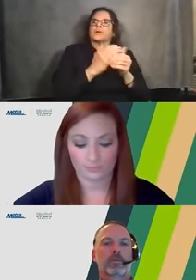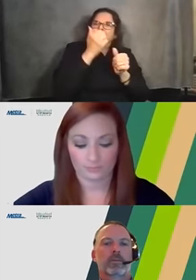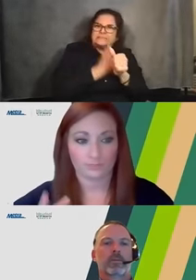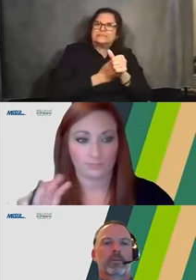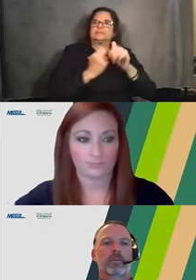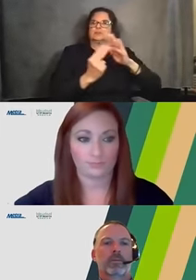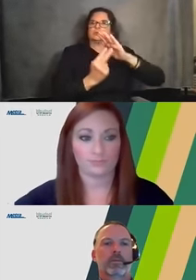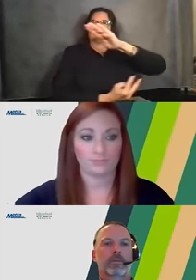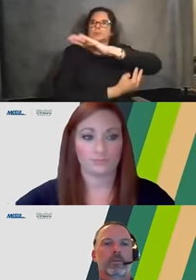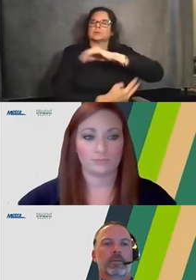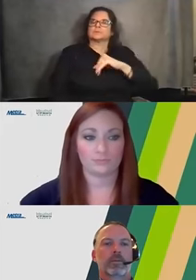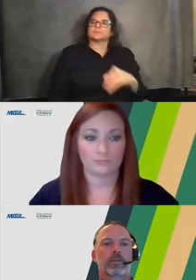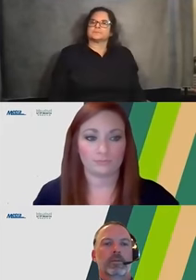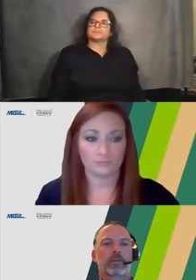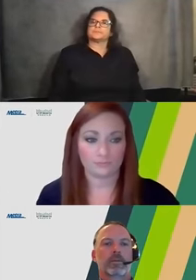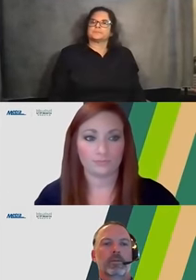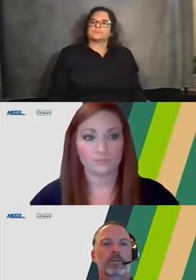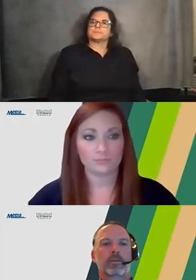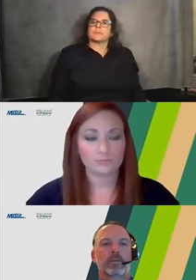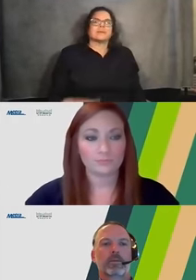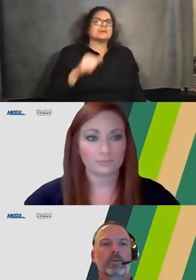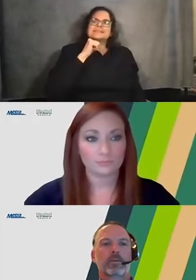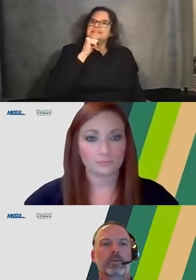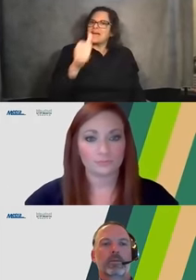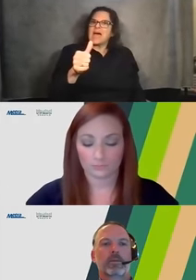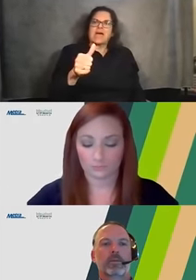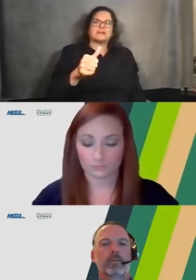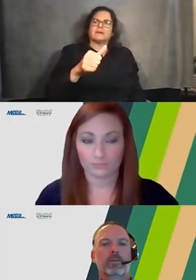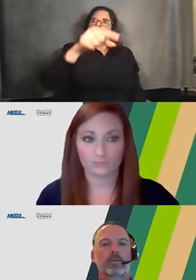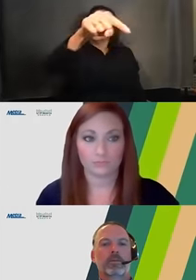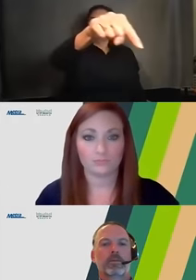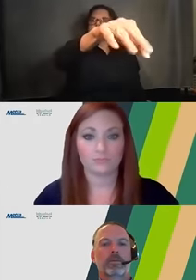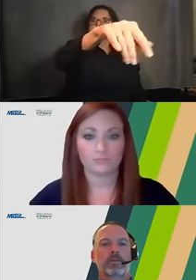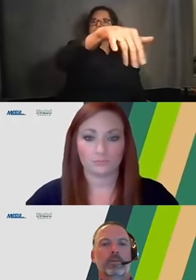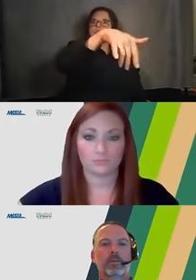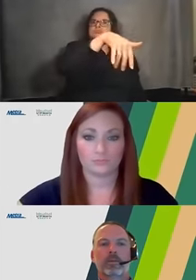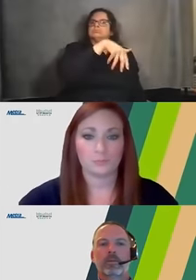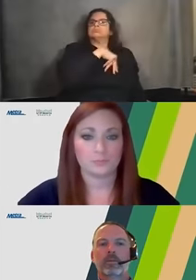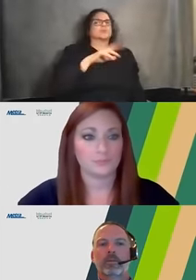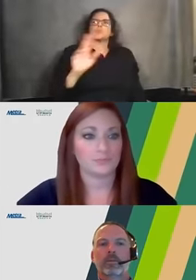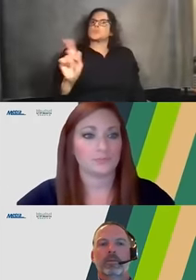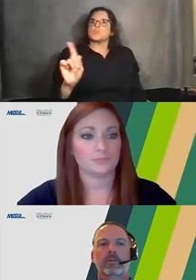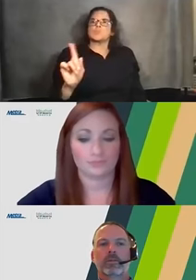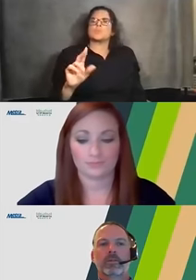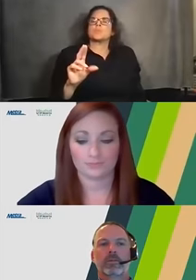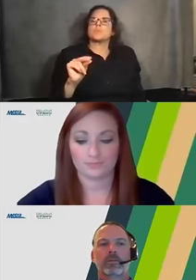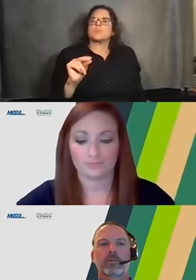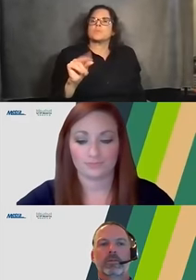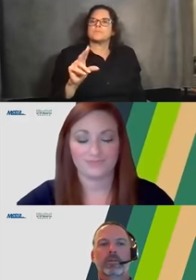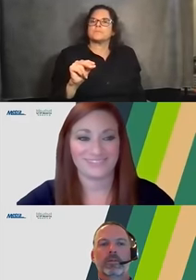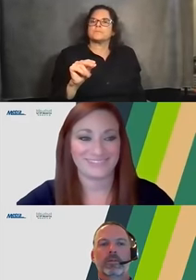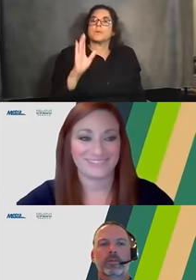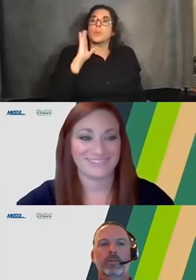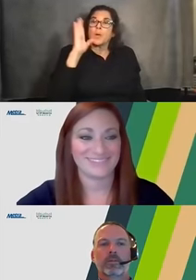run linear from north to south. It will be, you know, more of a west to east